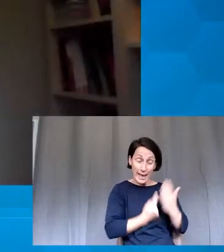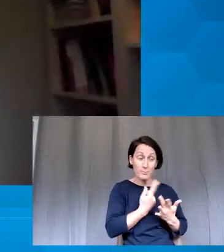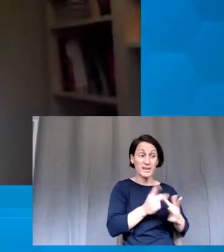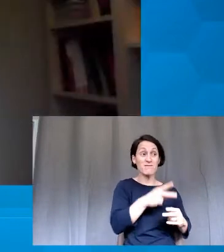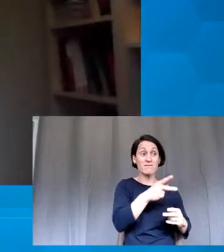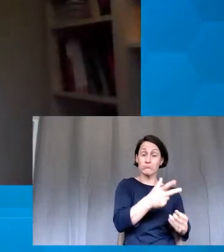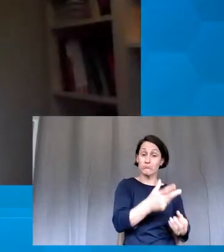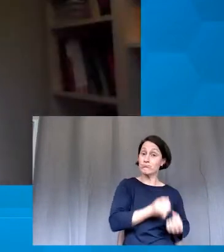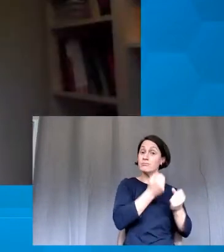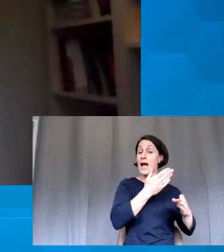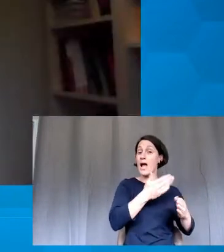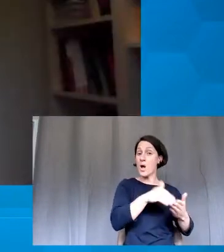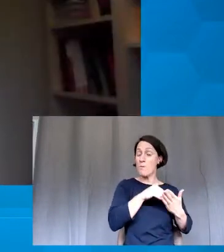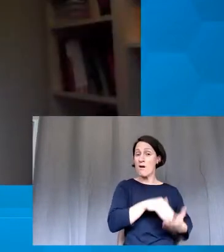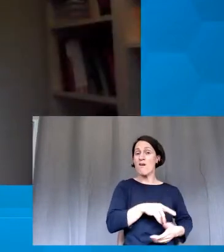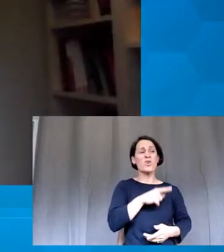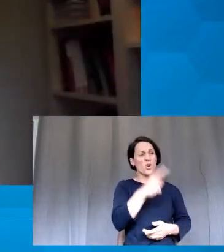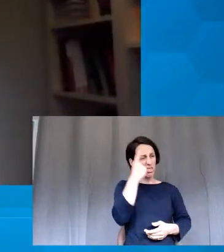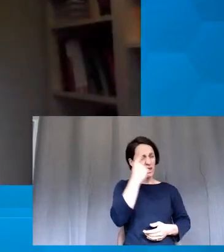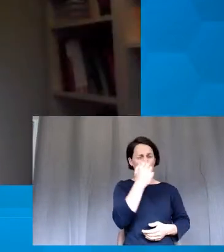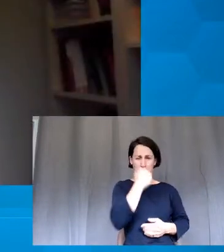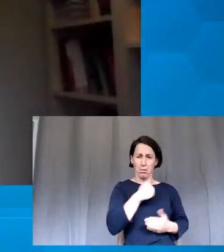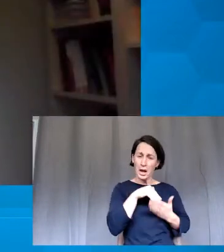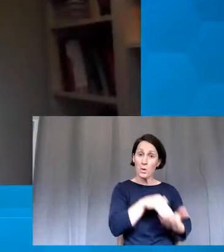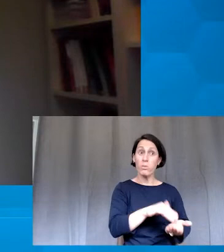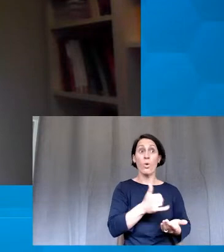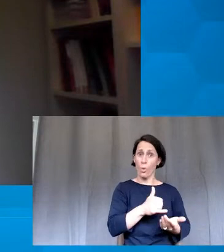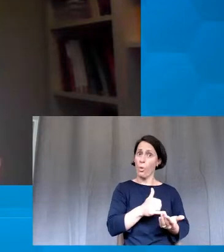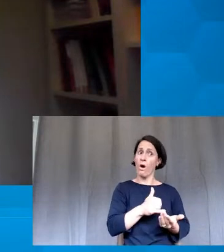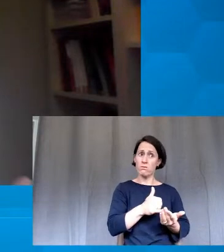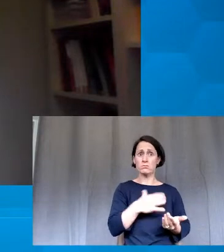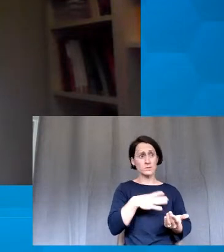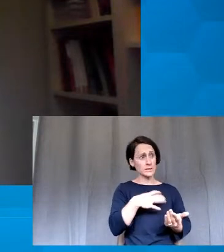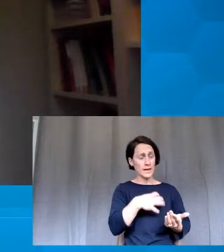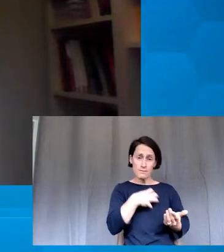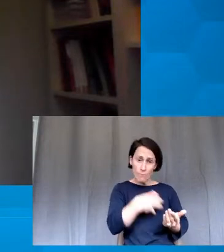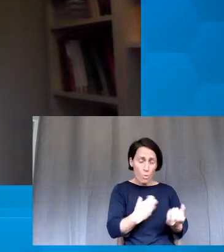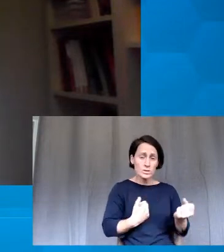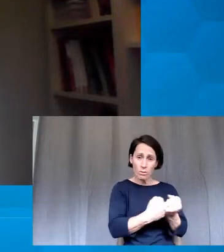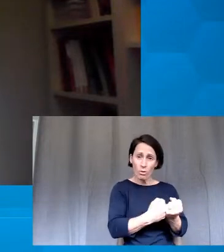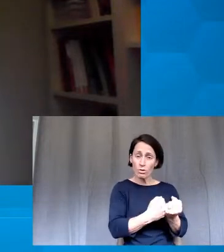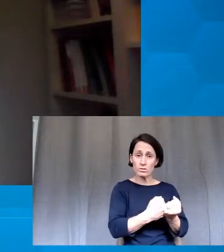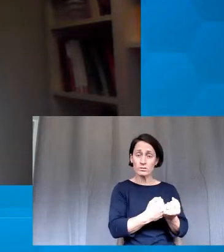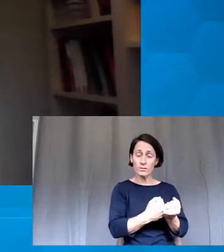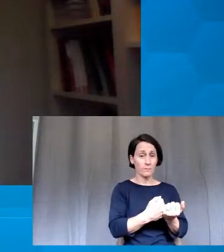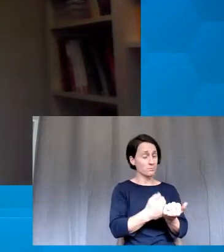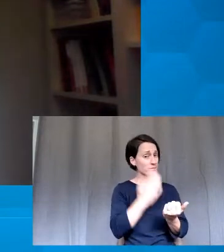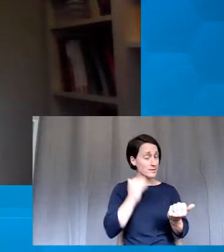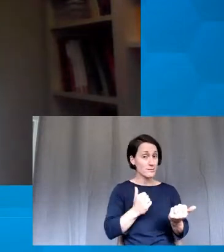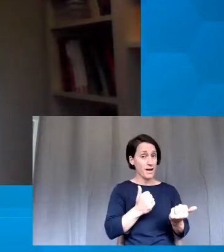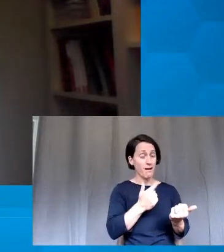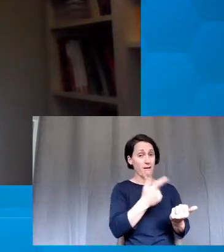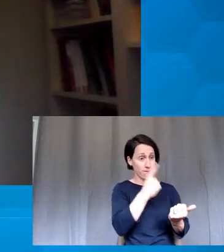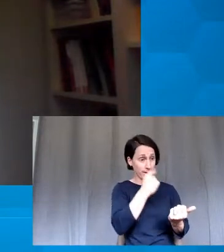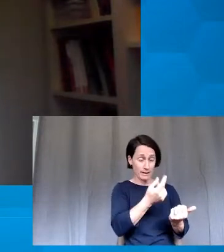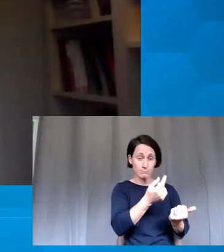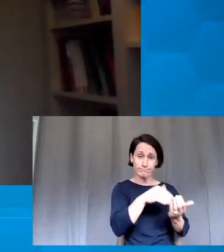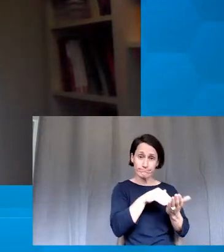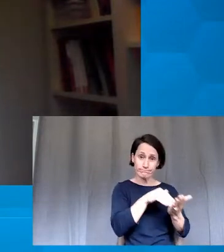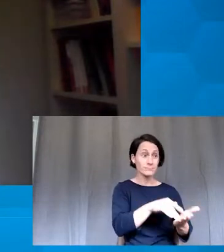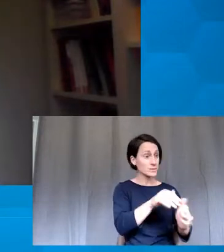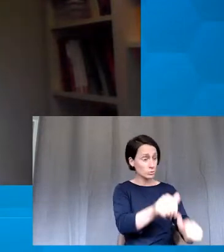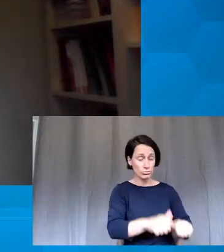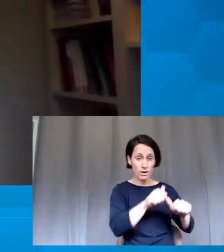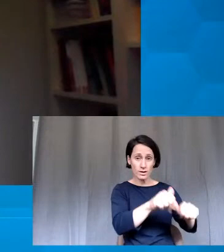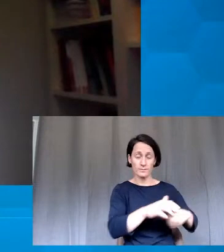fairly mild to what could be perceived as more extreme in needing of support. And so, and that it's all okay. And